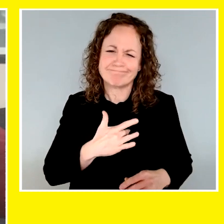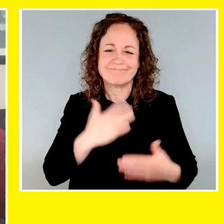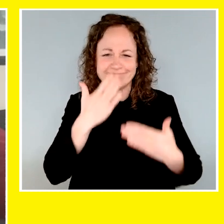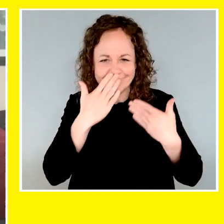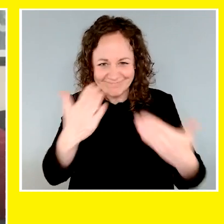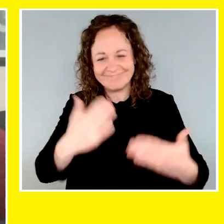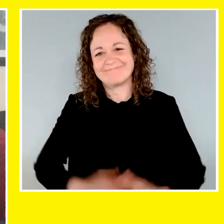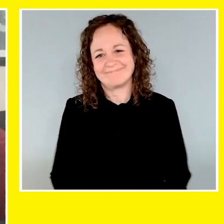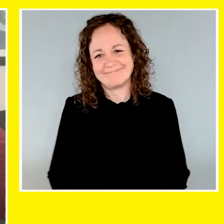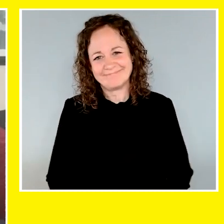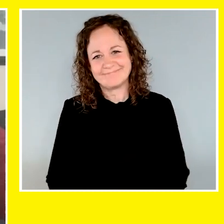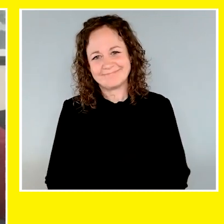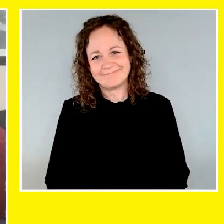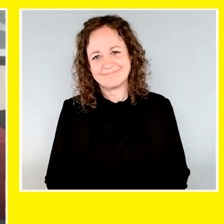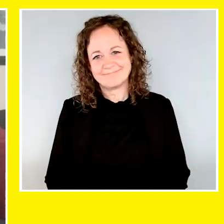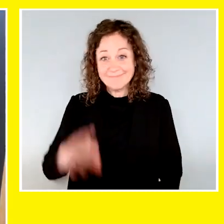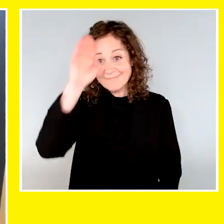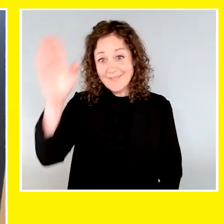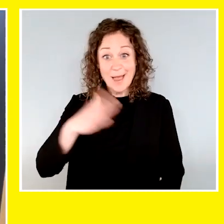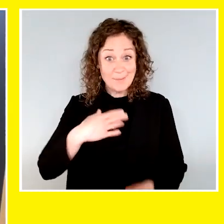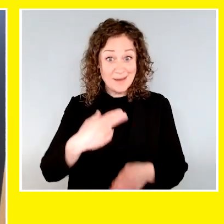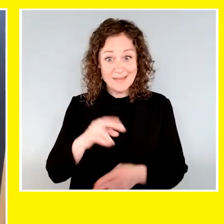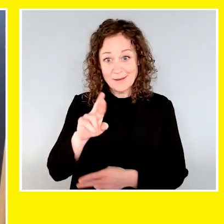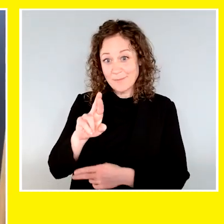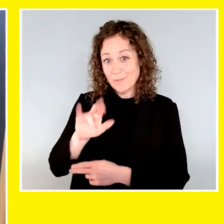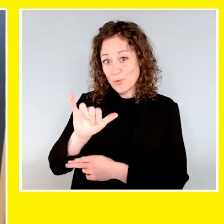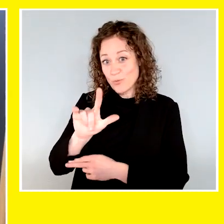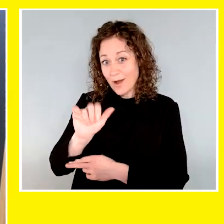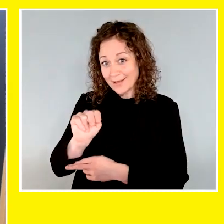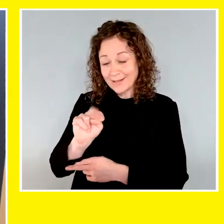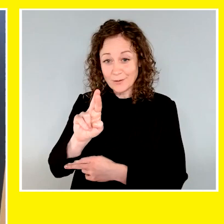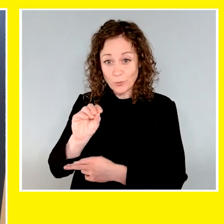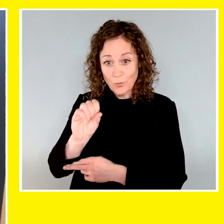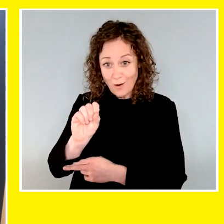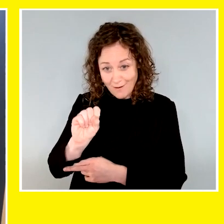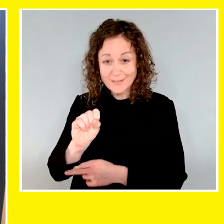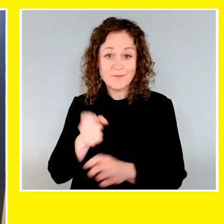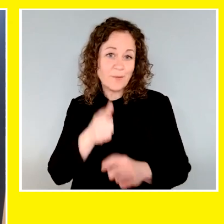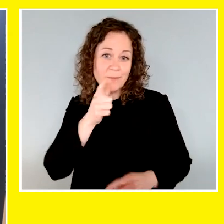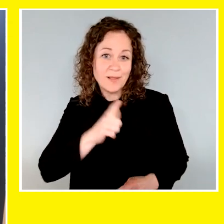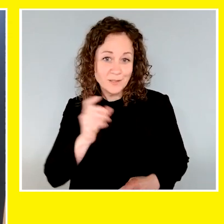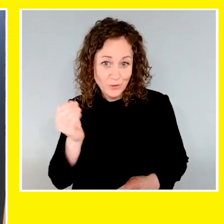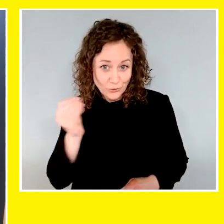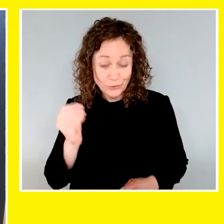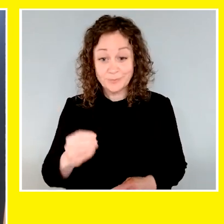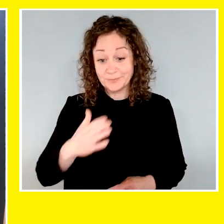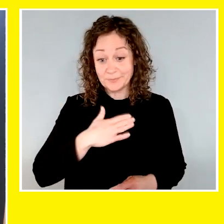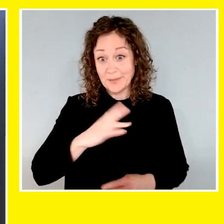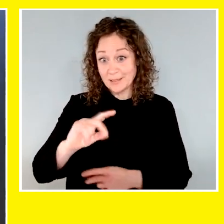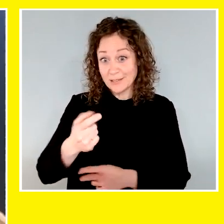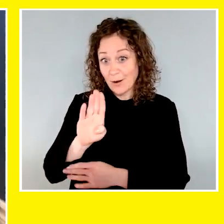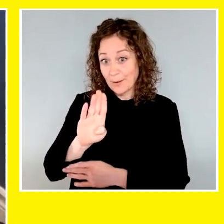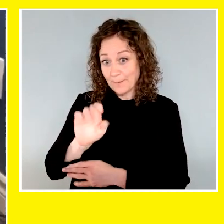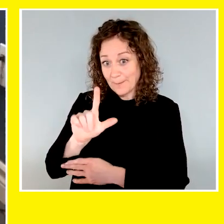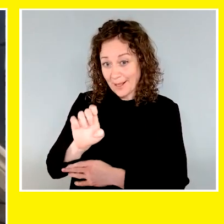And I can't thank you guys enough. Hi, my name is Rylan Ross. I'm talking to you from London, Ontario. And this is my guide dog, Belle.